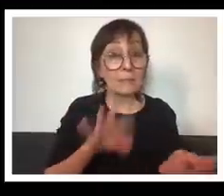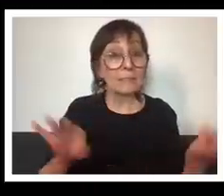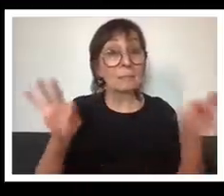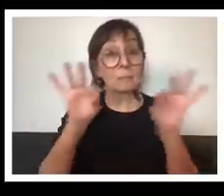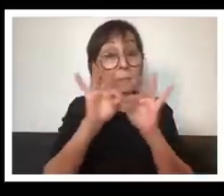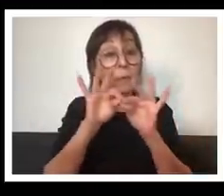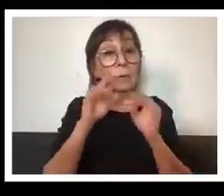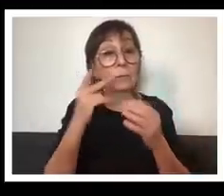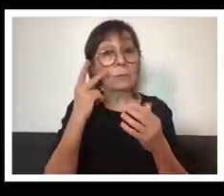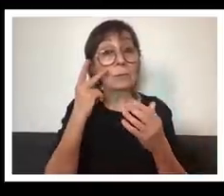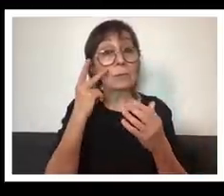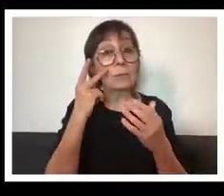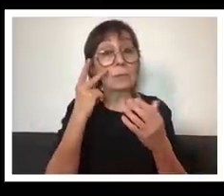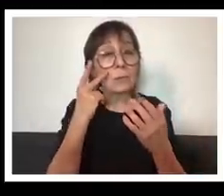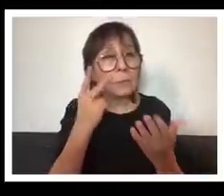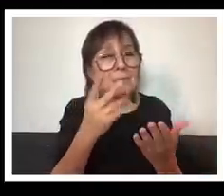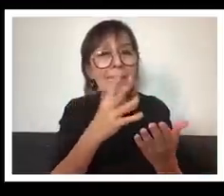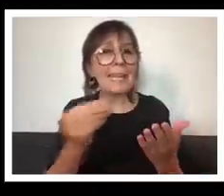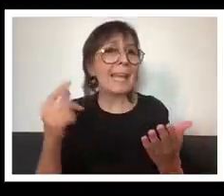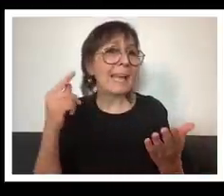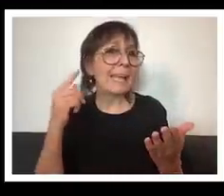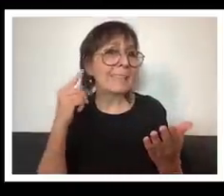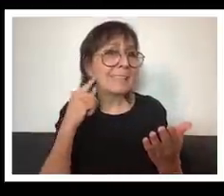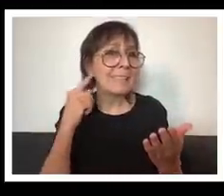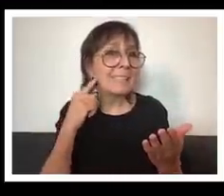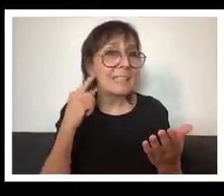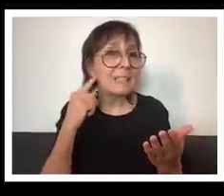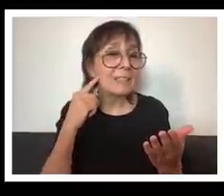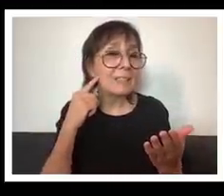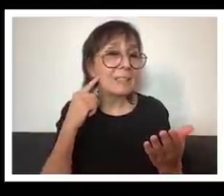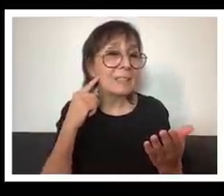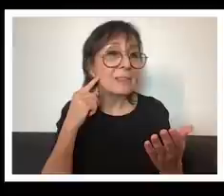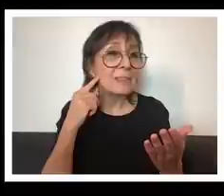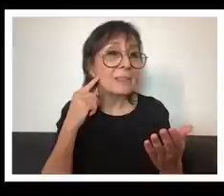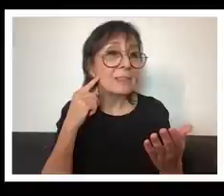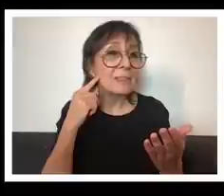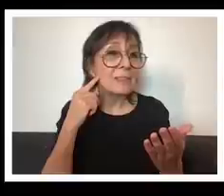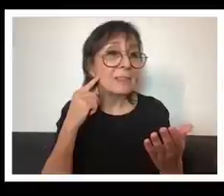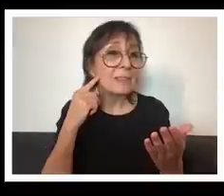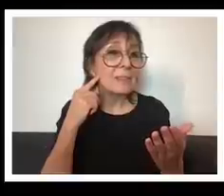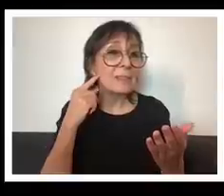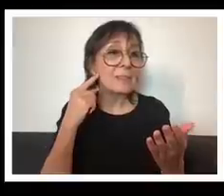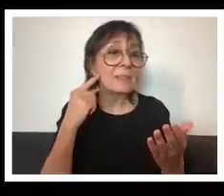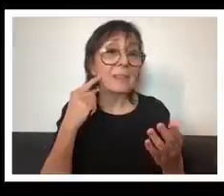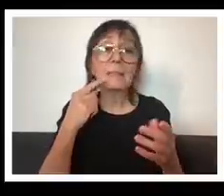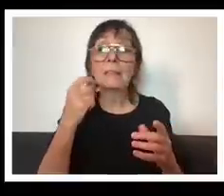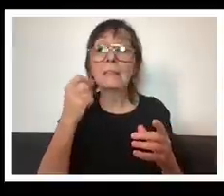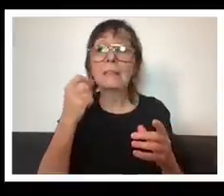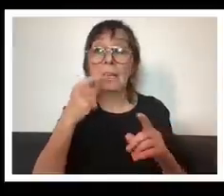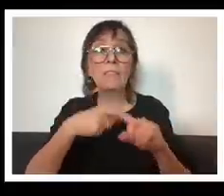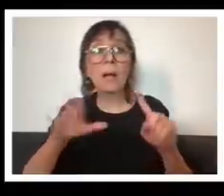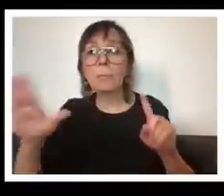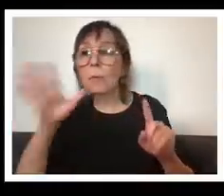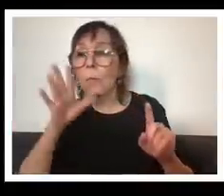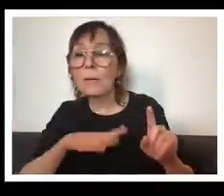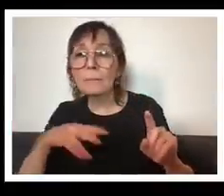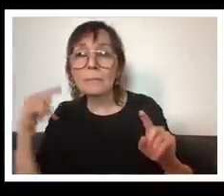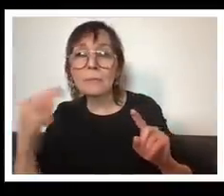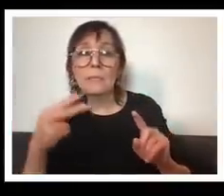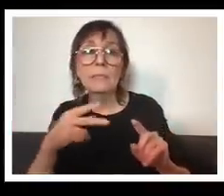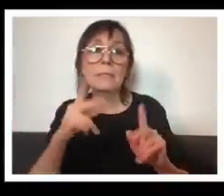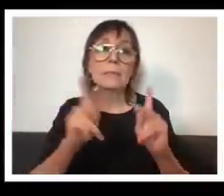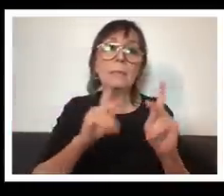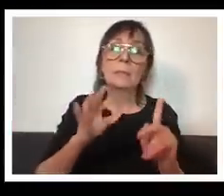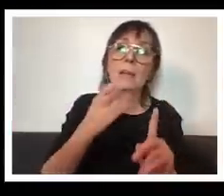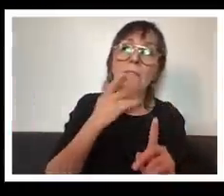uh and and hear uh from the perspective of women people of color you know